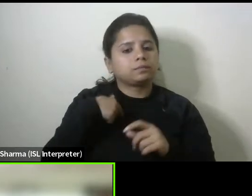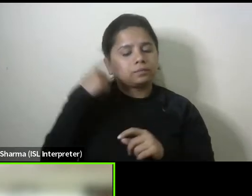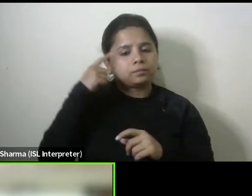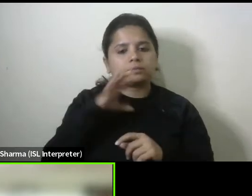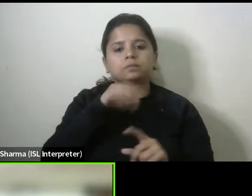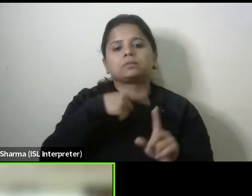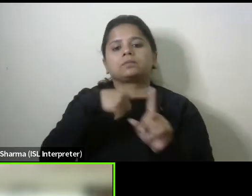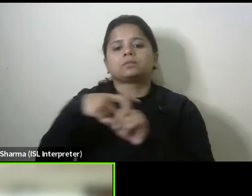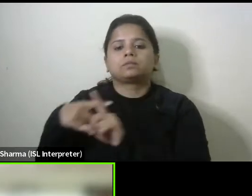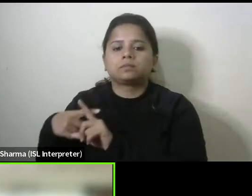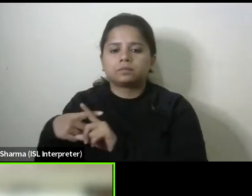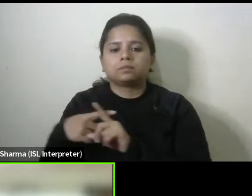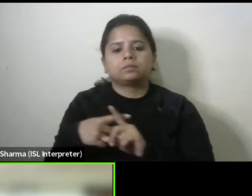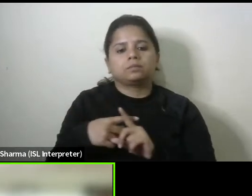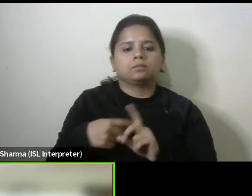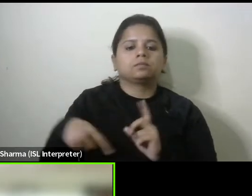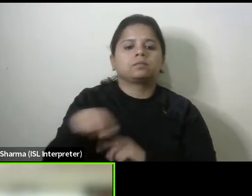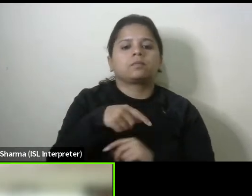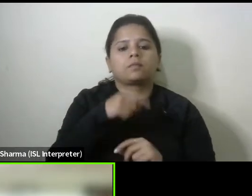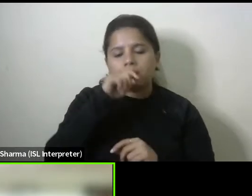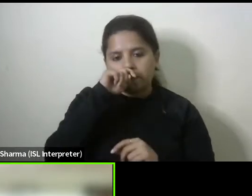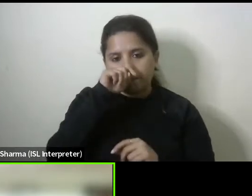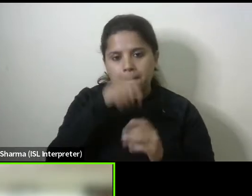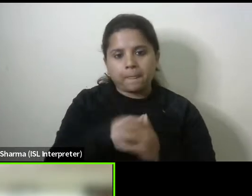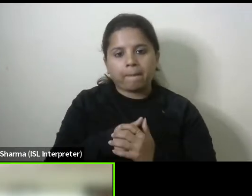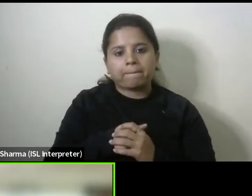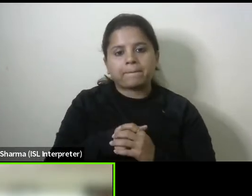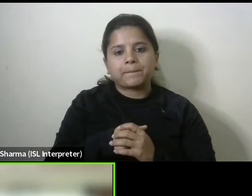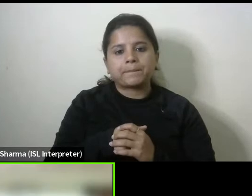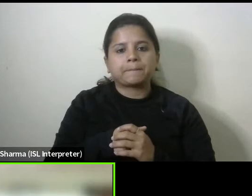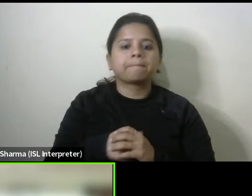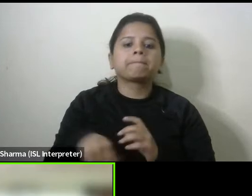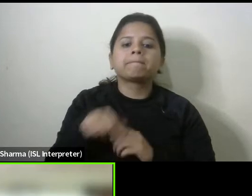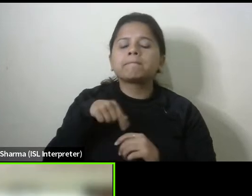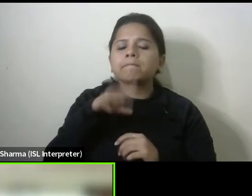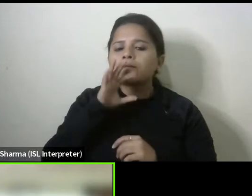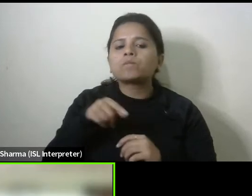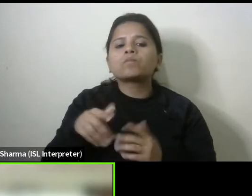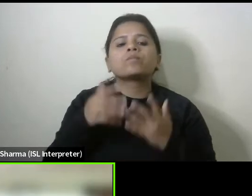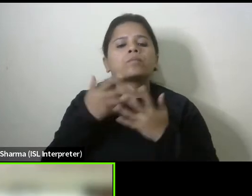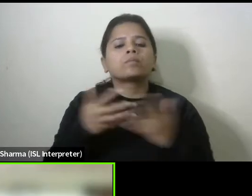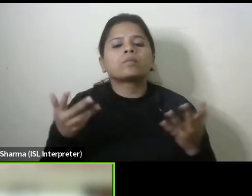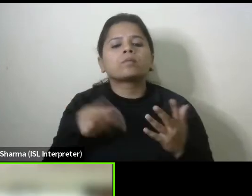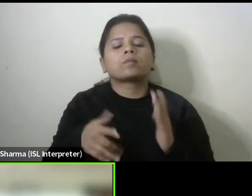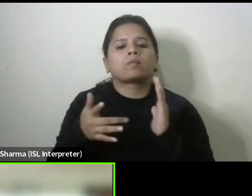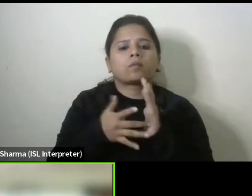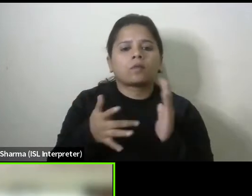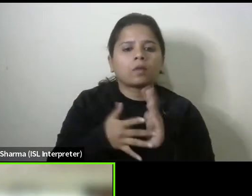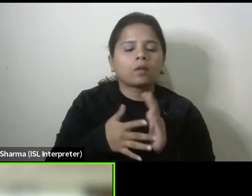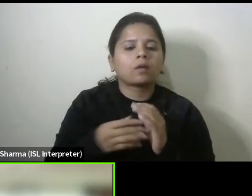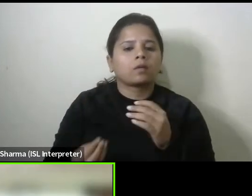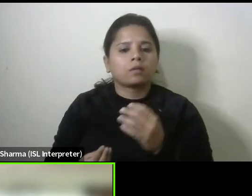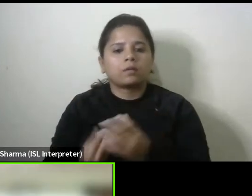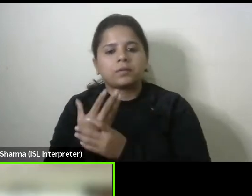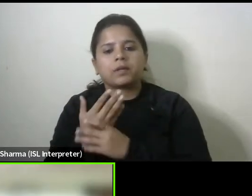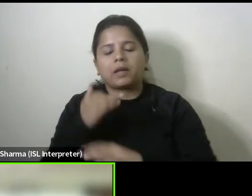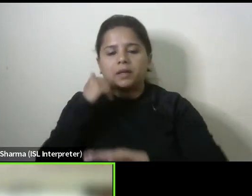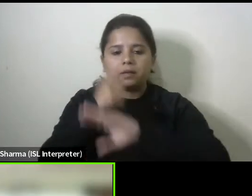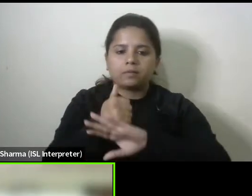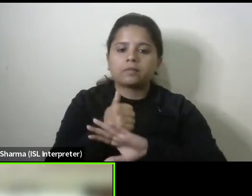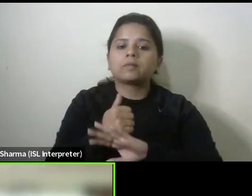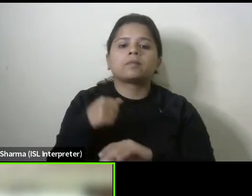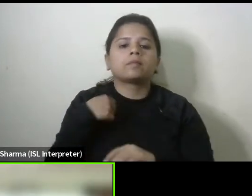also see uh collaborations happening between uh these product and tech startup and also uh